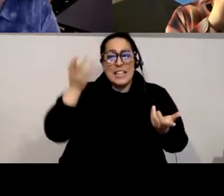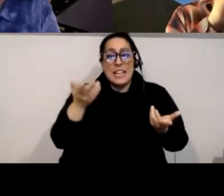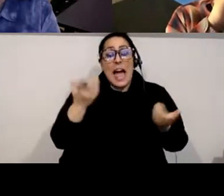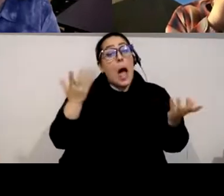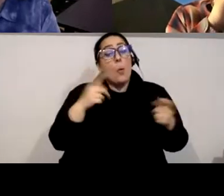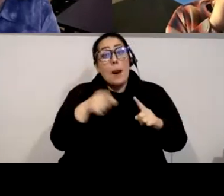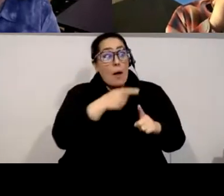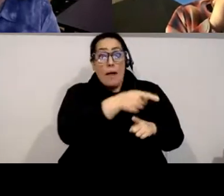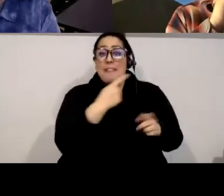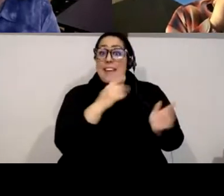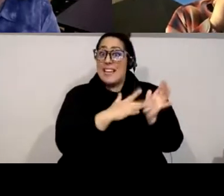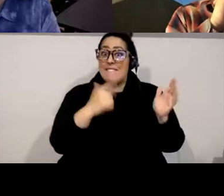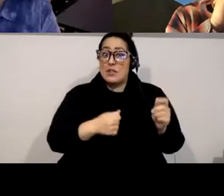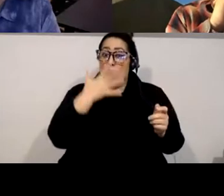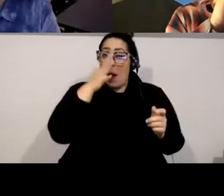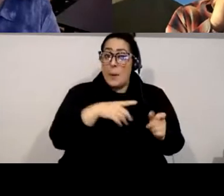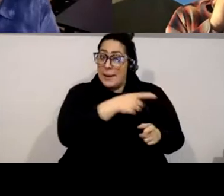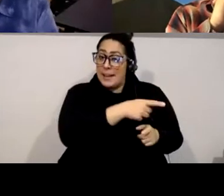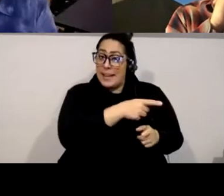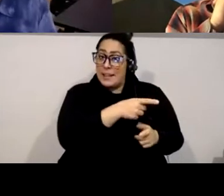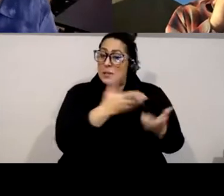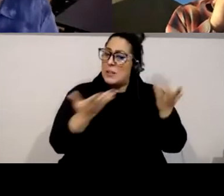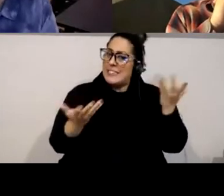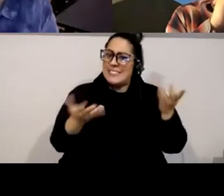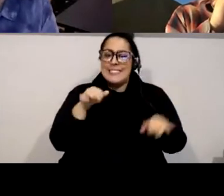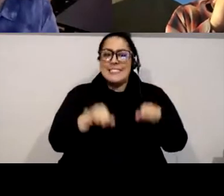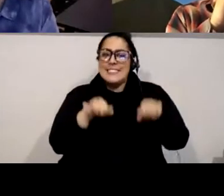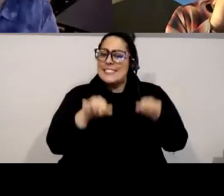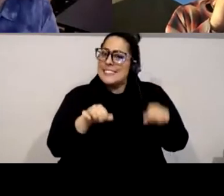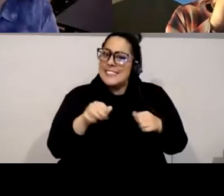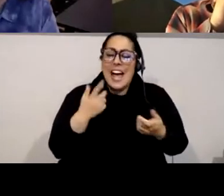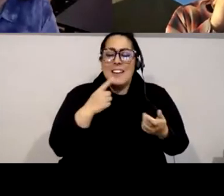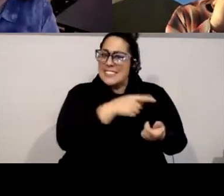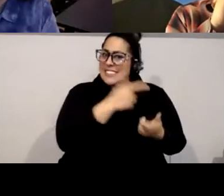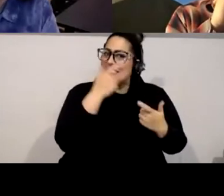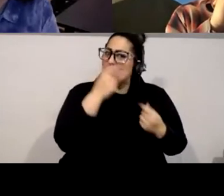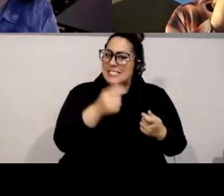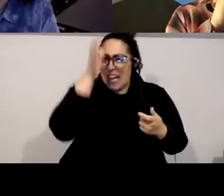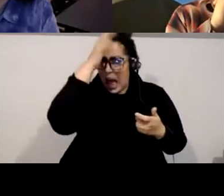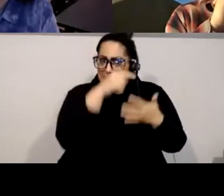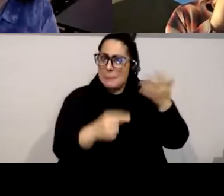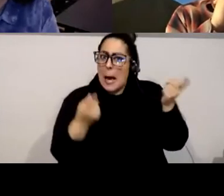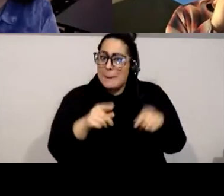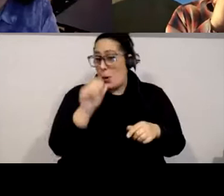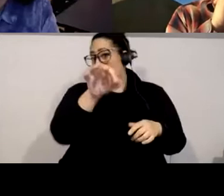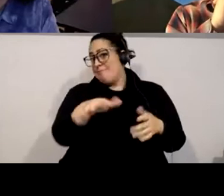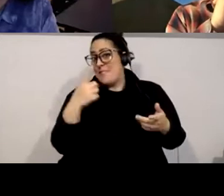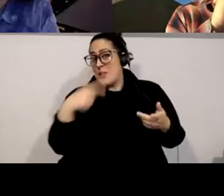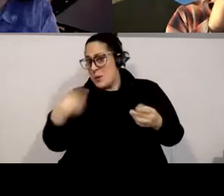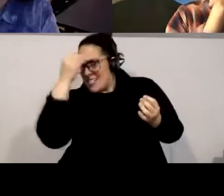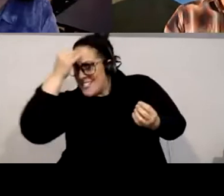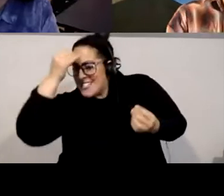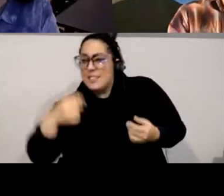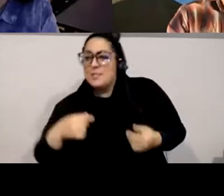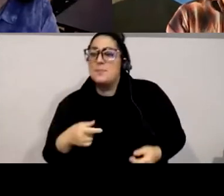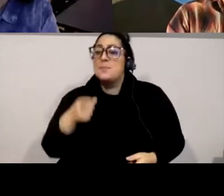kind of what the lyric suggests and the visual suggests so i'll just put that out there that's a great point jeff did you want to respond to that because